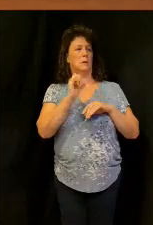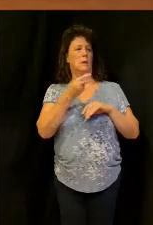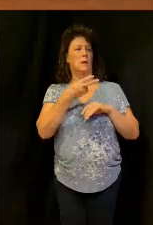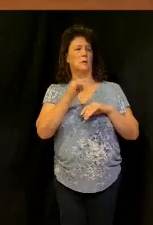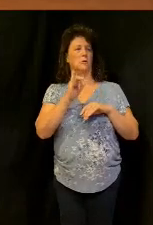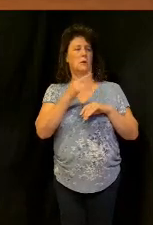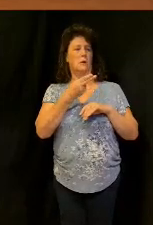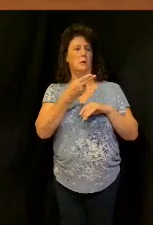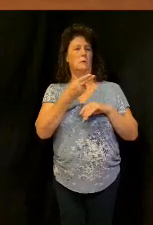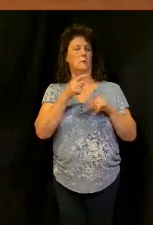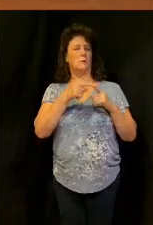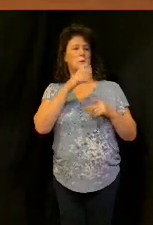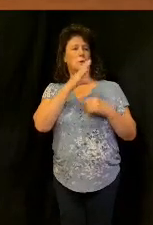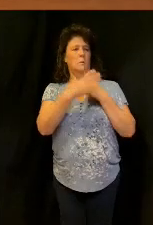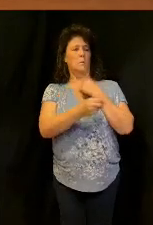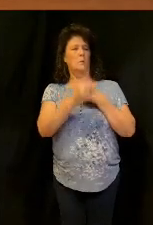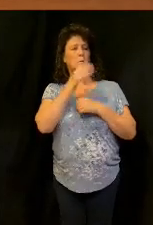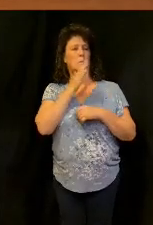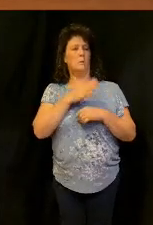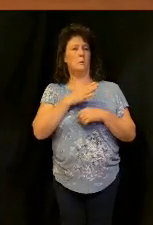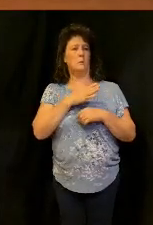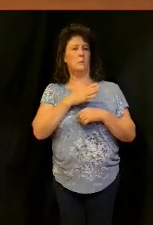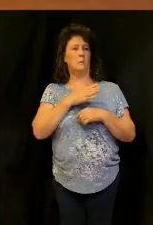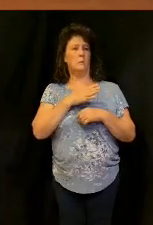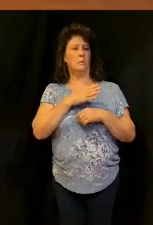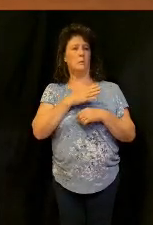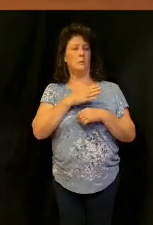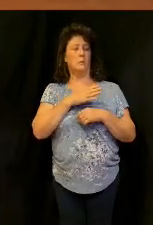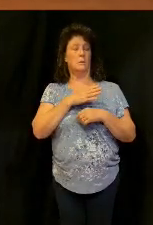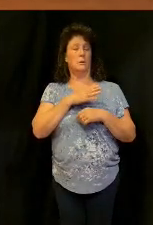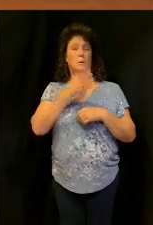because God wanted to provide for her